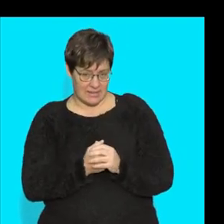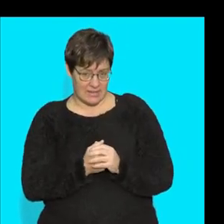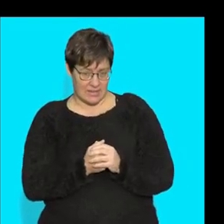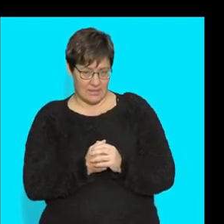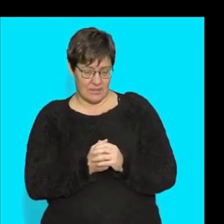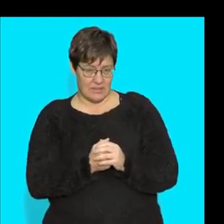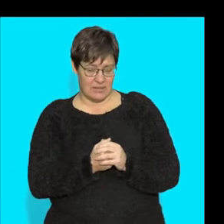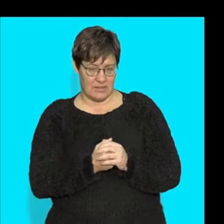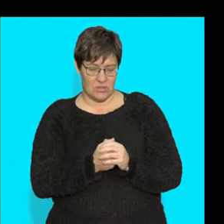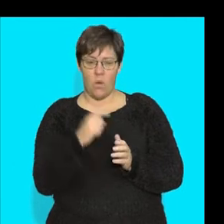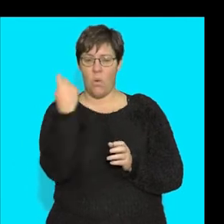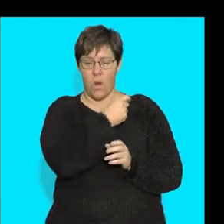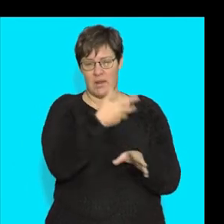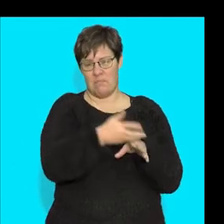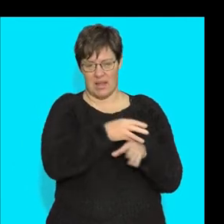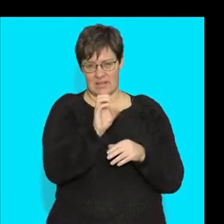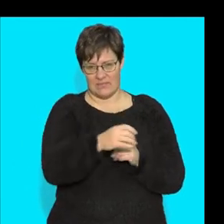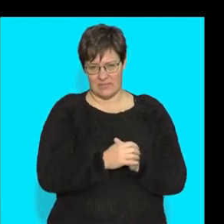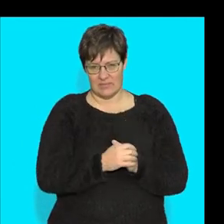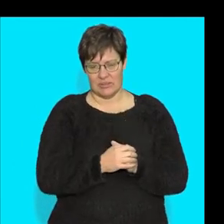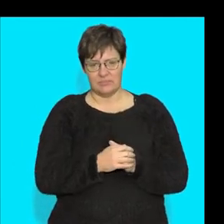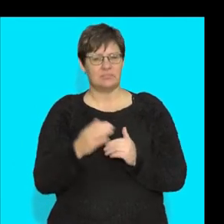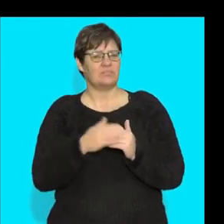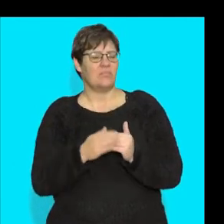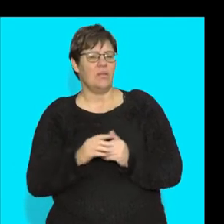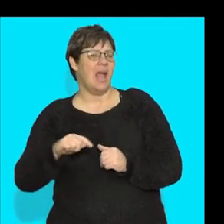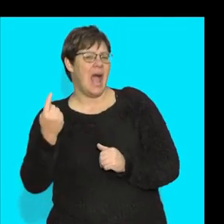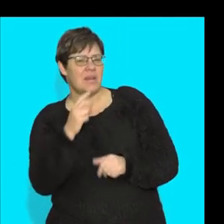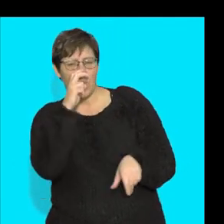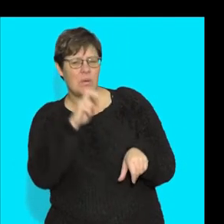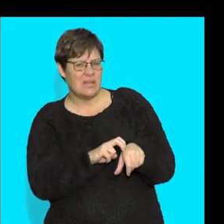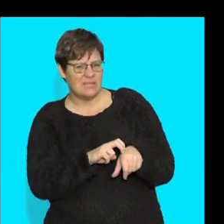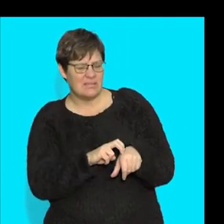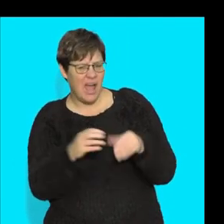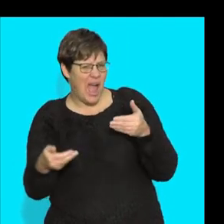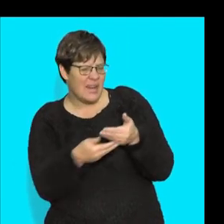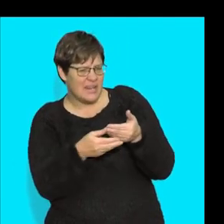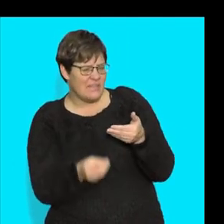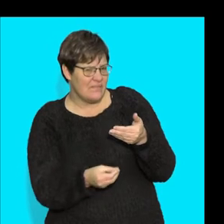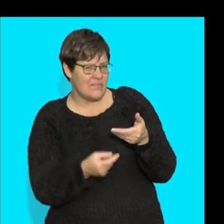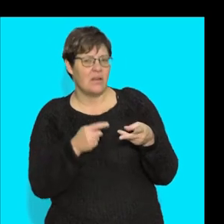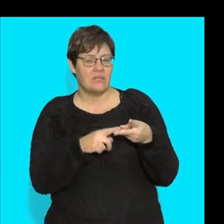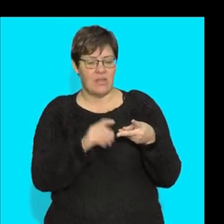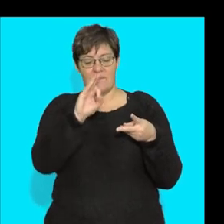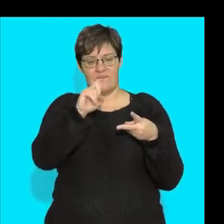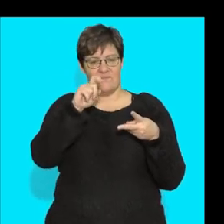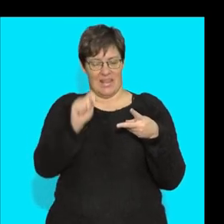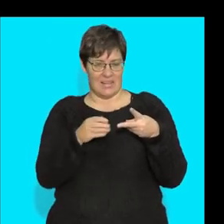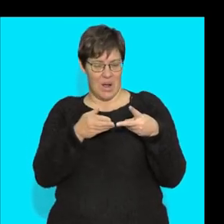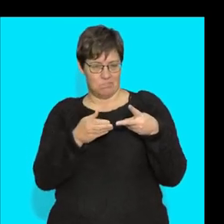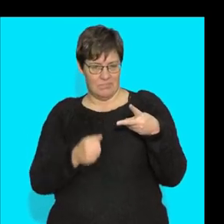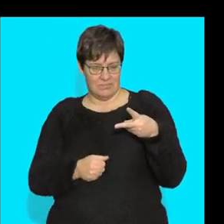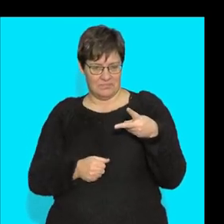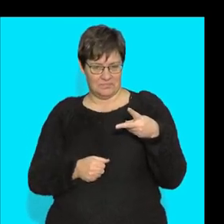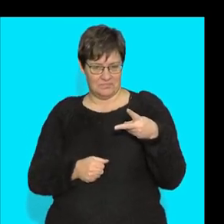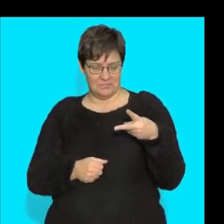got these white blood cells. What else do I have underneath? Aha, I've got fat. Now guys, have